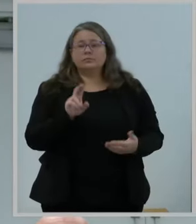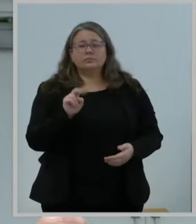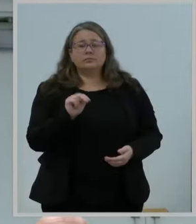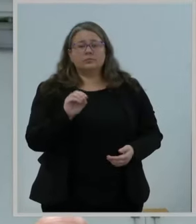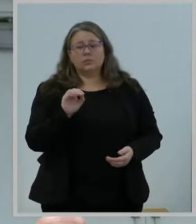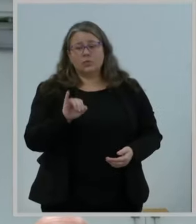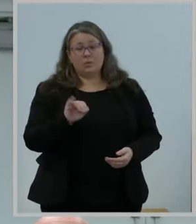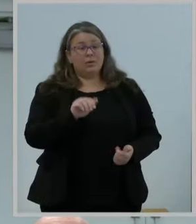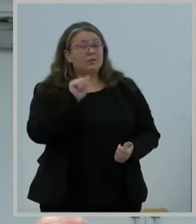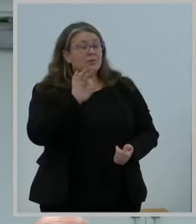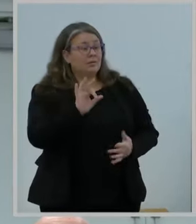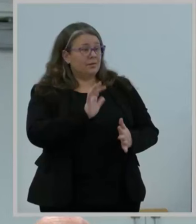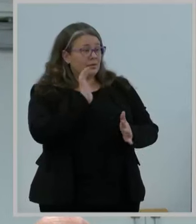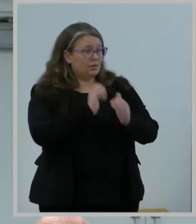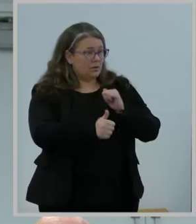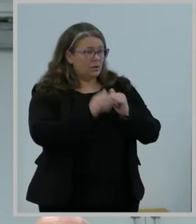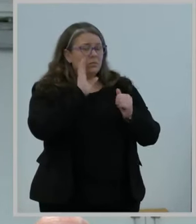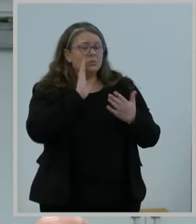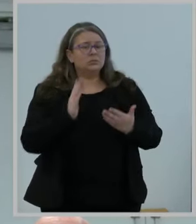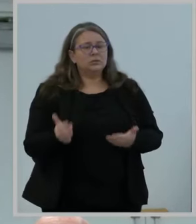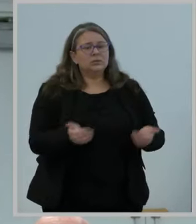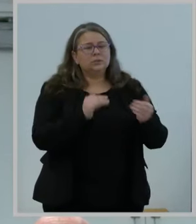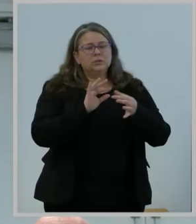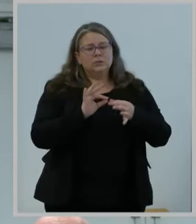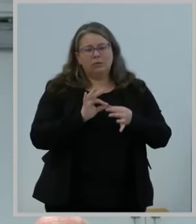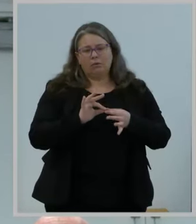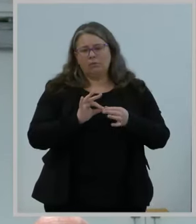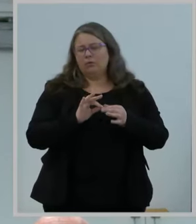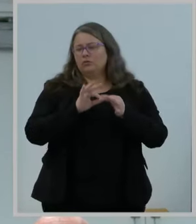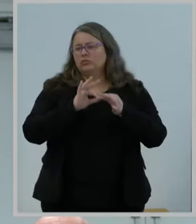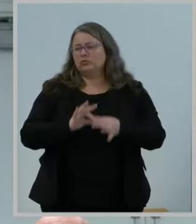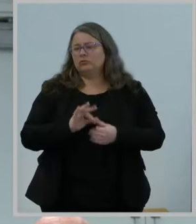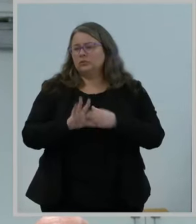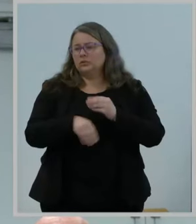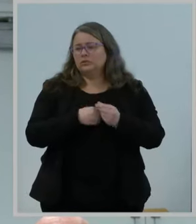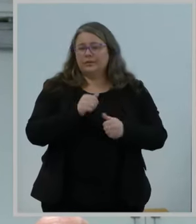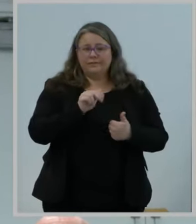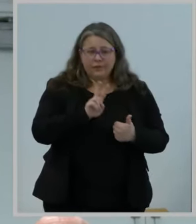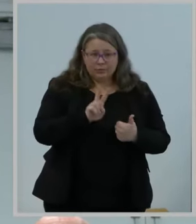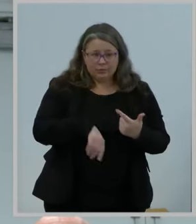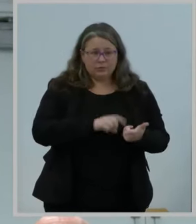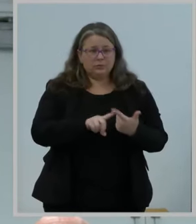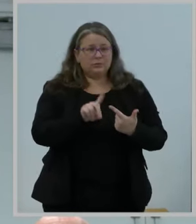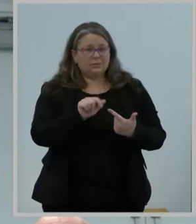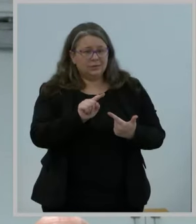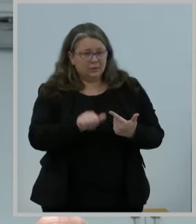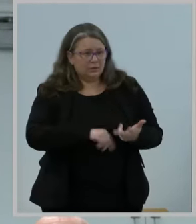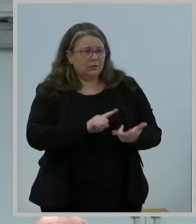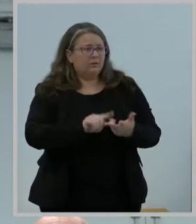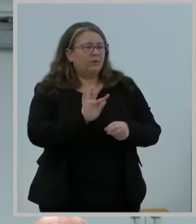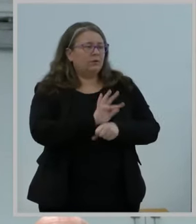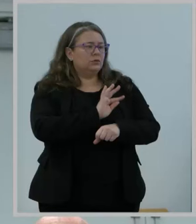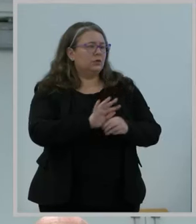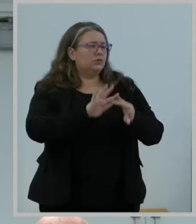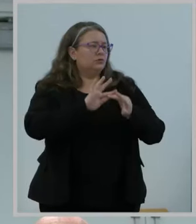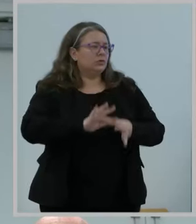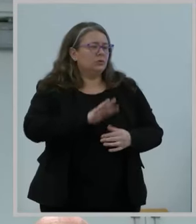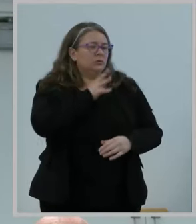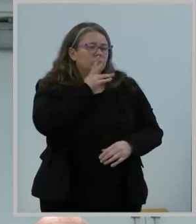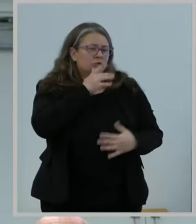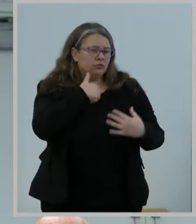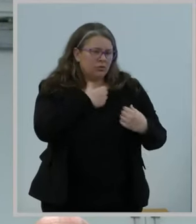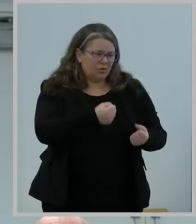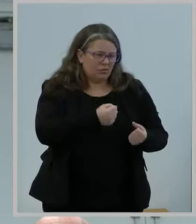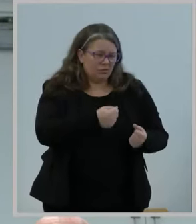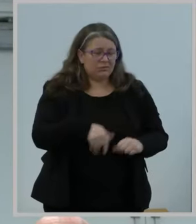would seek comment on additional variables, data, and functionalities for maternal health that the commission should consider